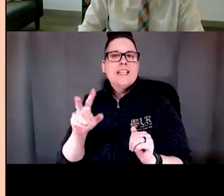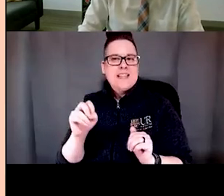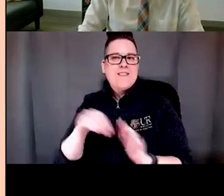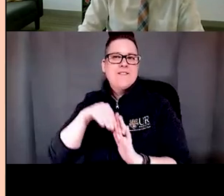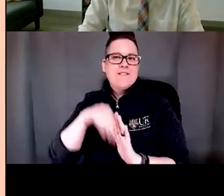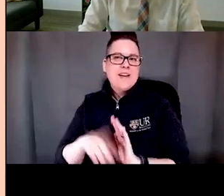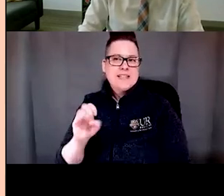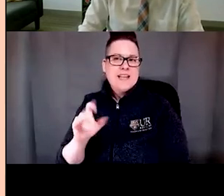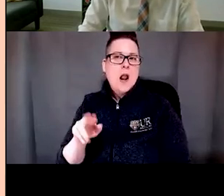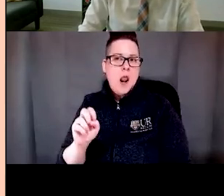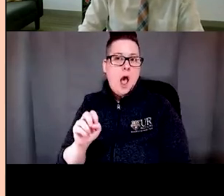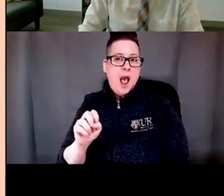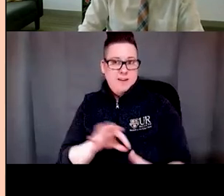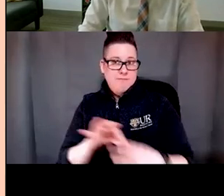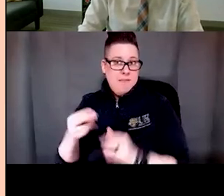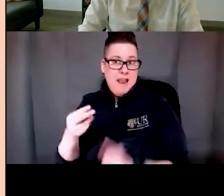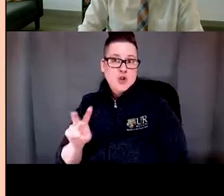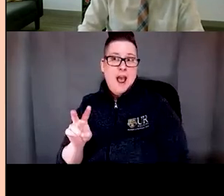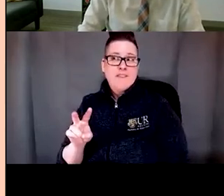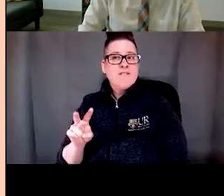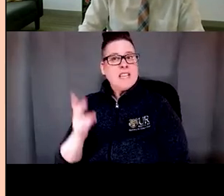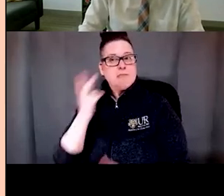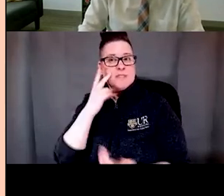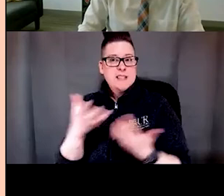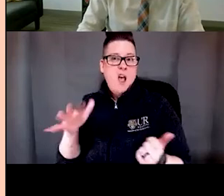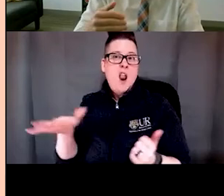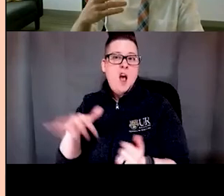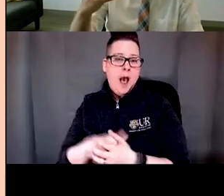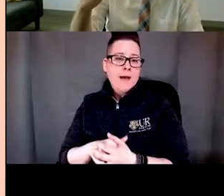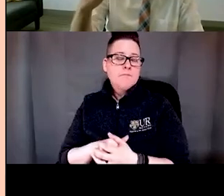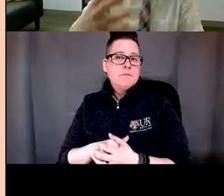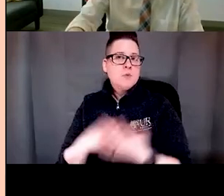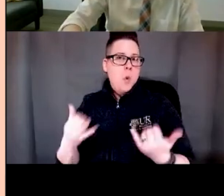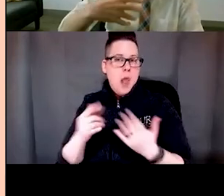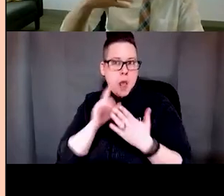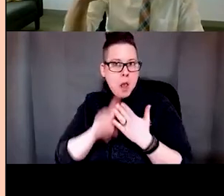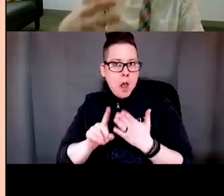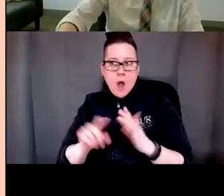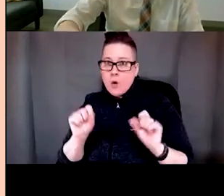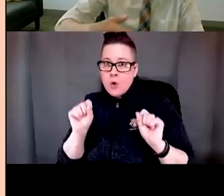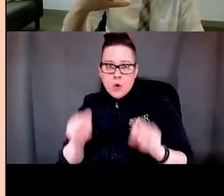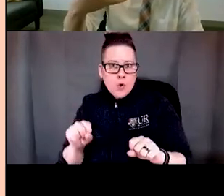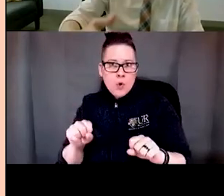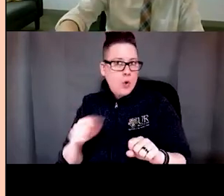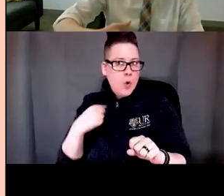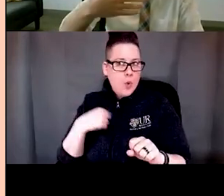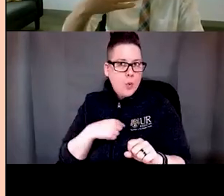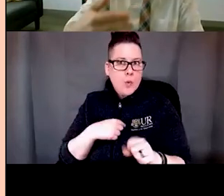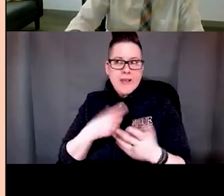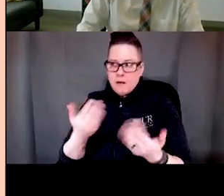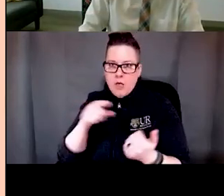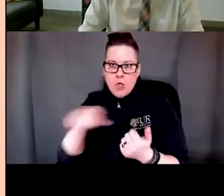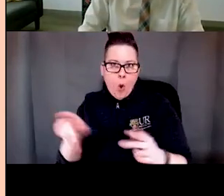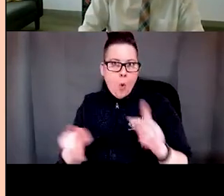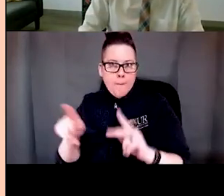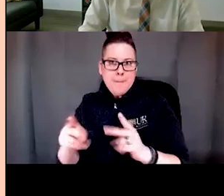prevalent and so we're looking to see if could we engage these folks in